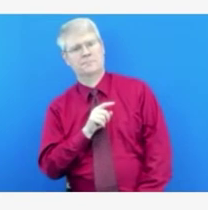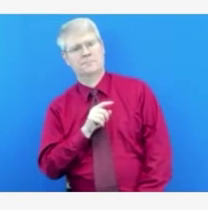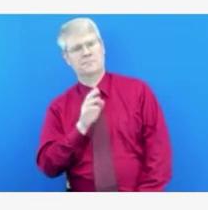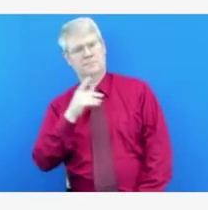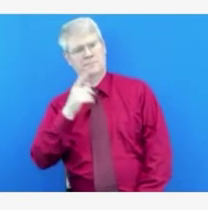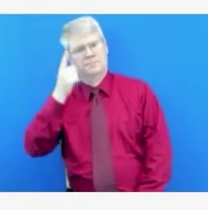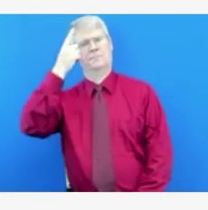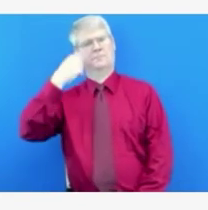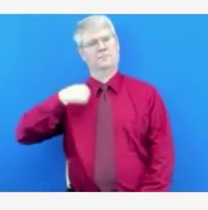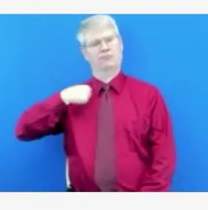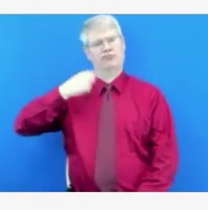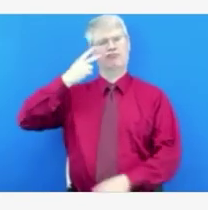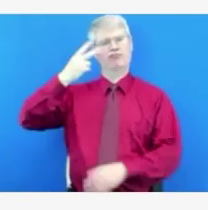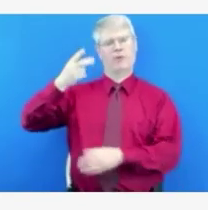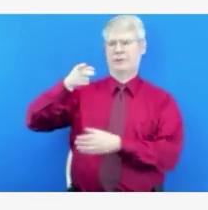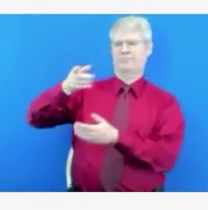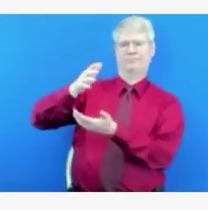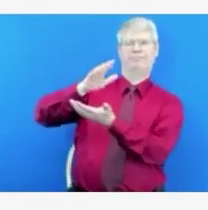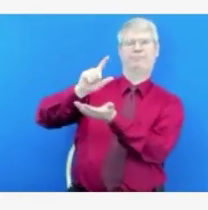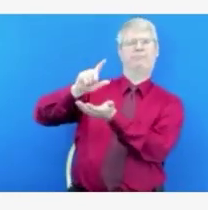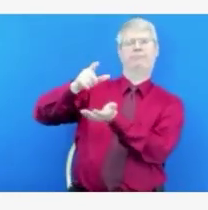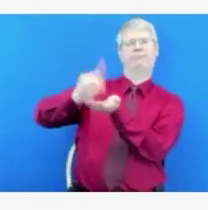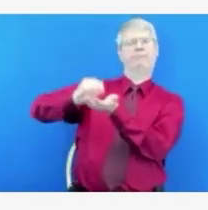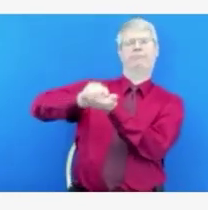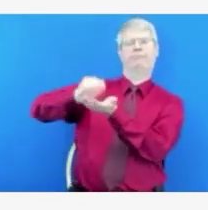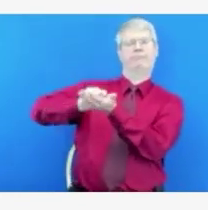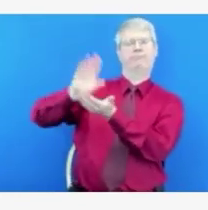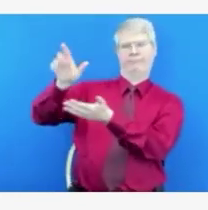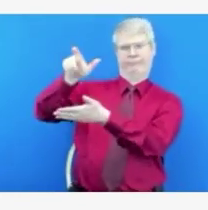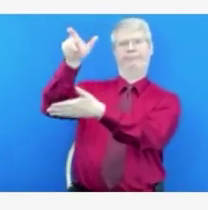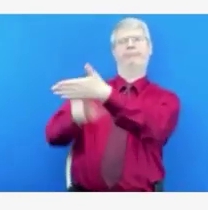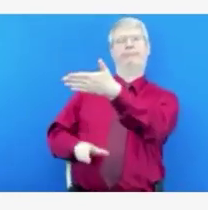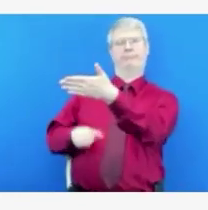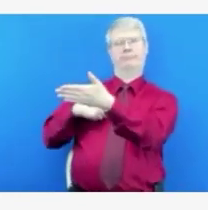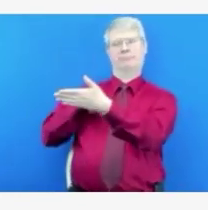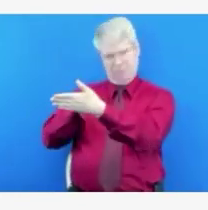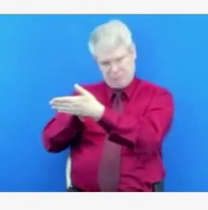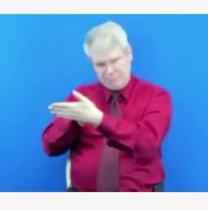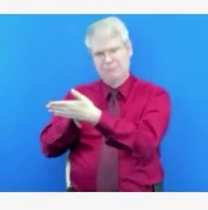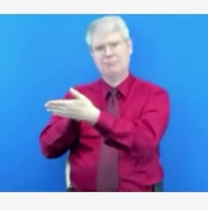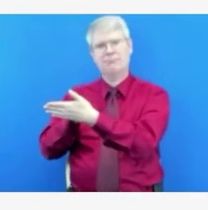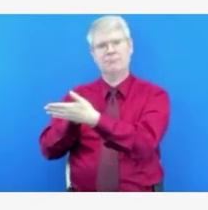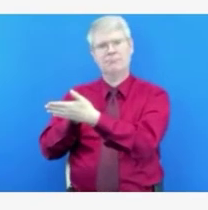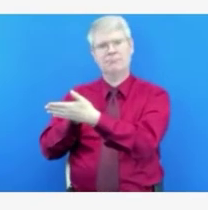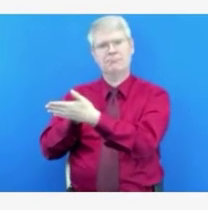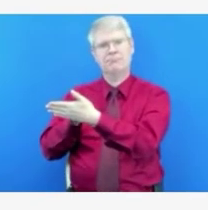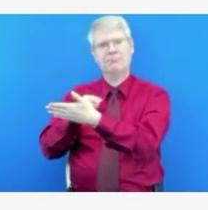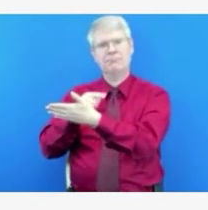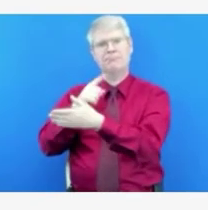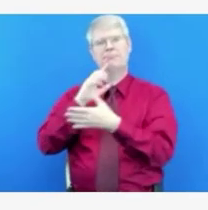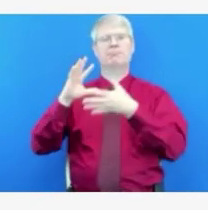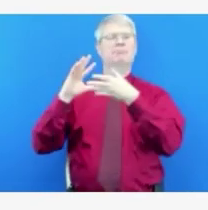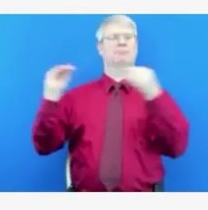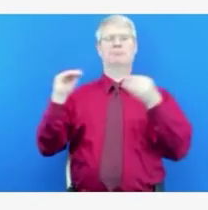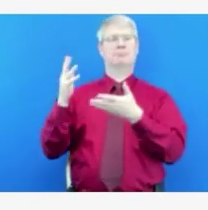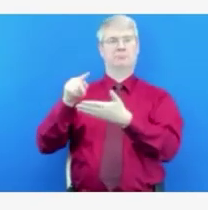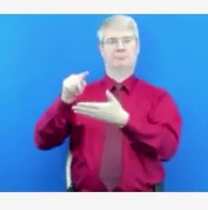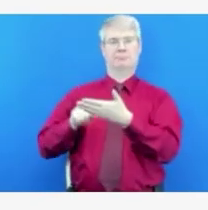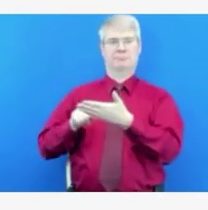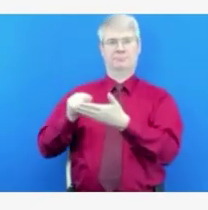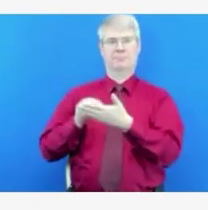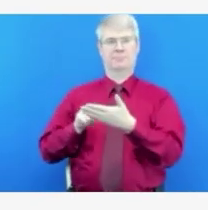of primary caregivers. And it estimated that nearly 500 children in Idaho have lost a parent or other primary caregiver.